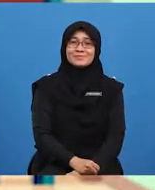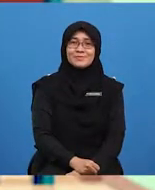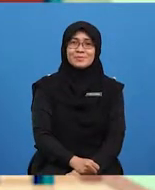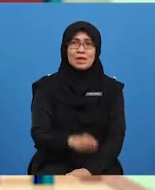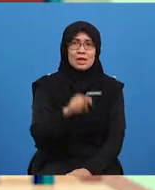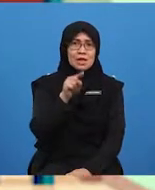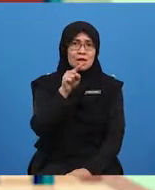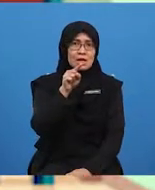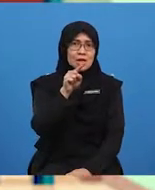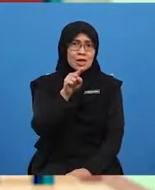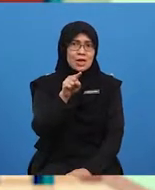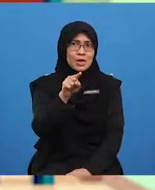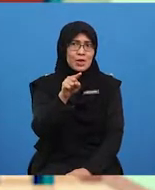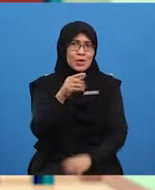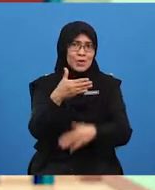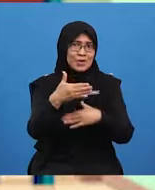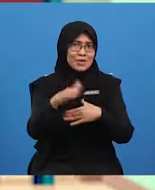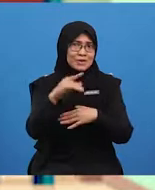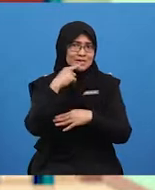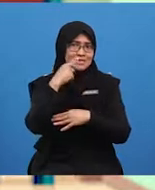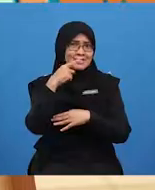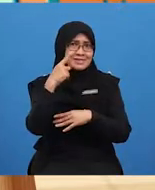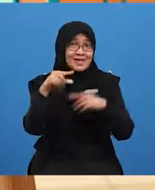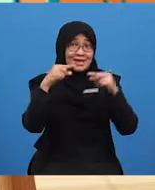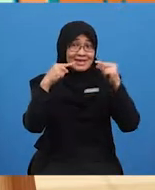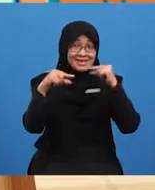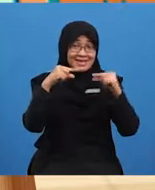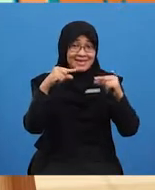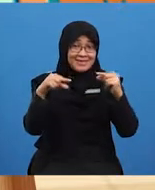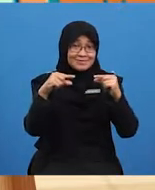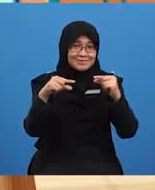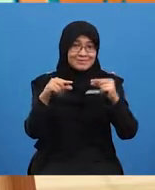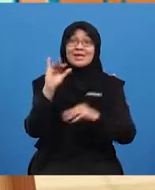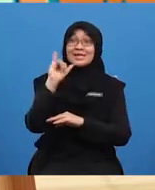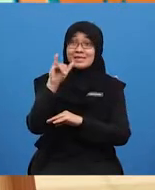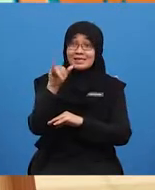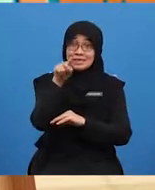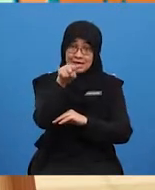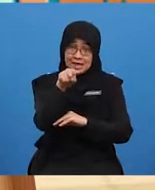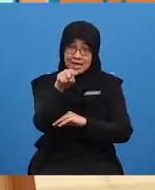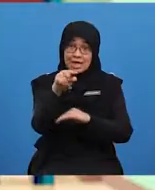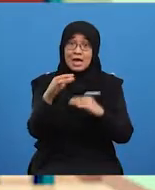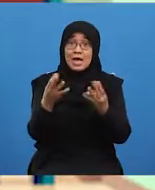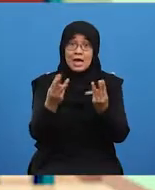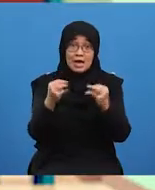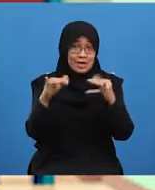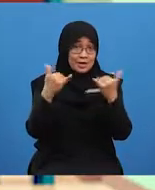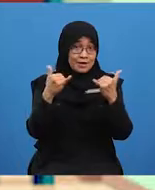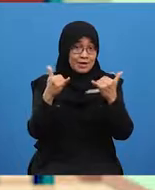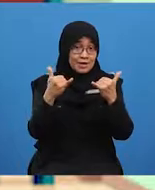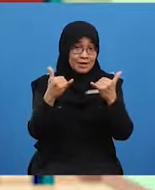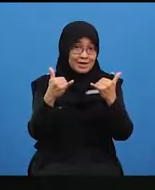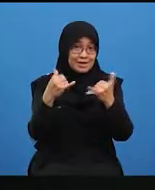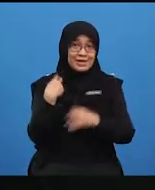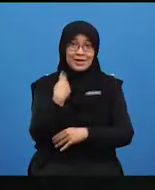Did you just say game? Yes. Would you like to play with us, YOLO? Of course.